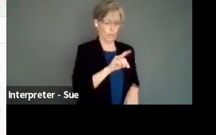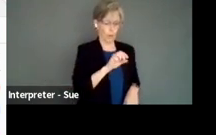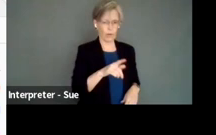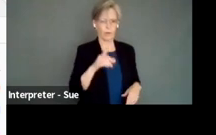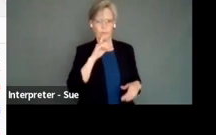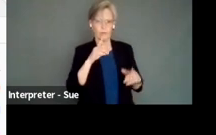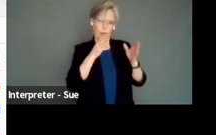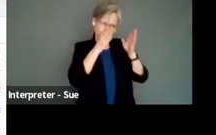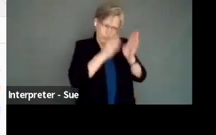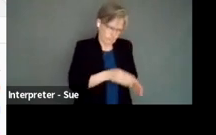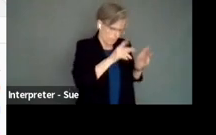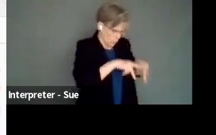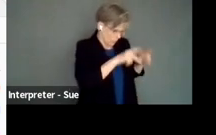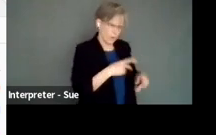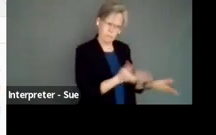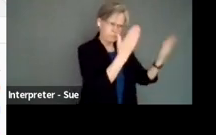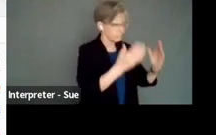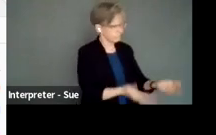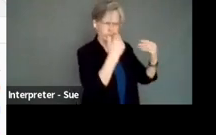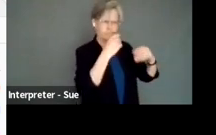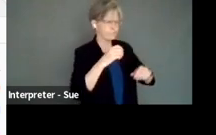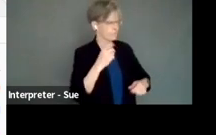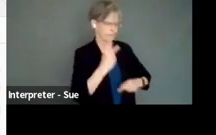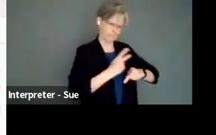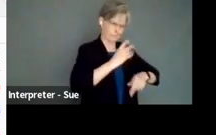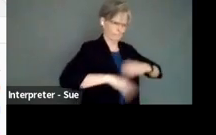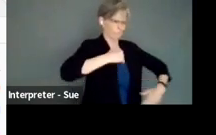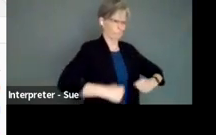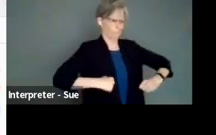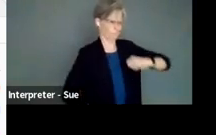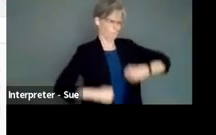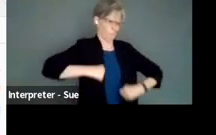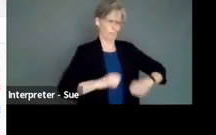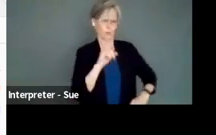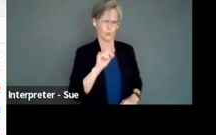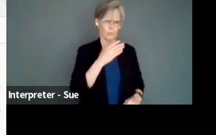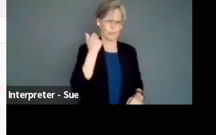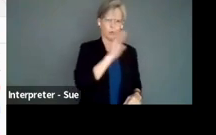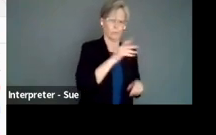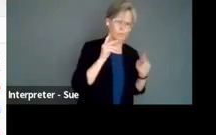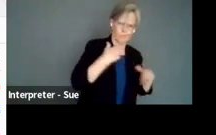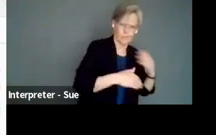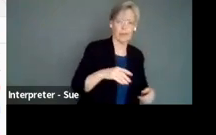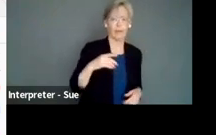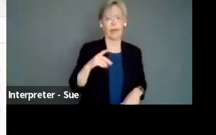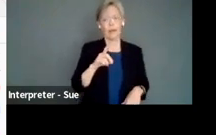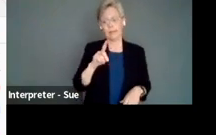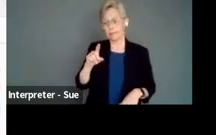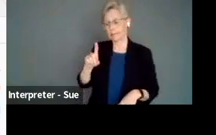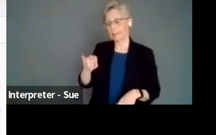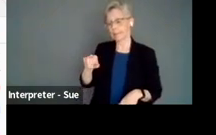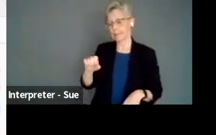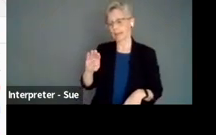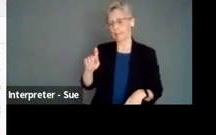rugged individualism, pull yourself up by your bootstraps, be the best person you can be. In disablement, and we would talk about it more as a community wellness.